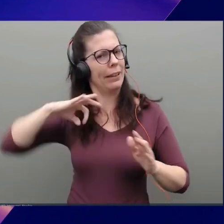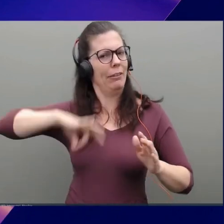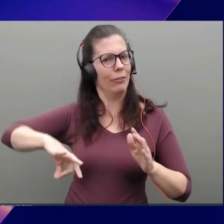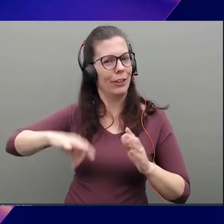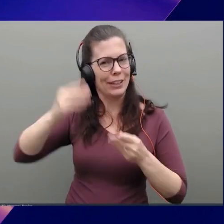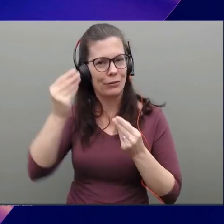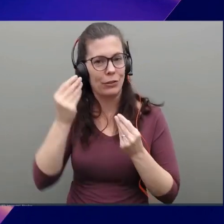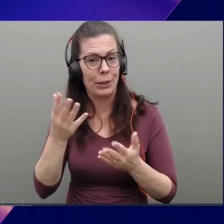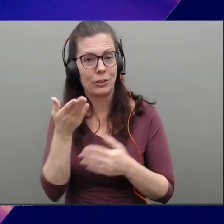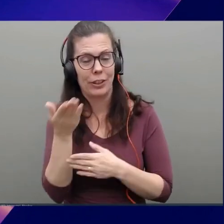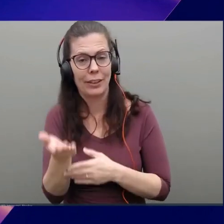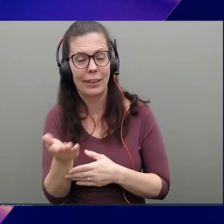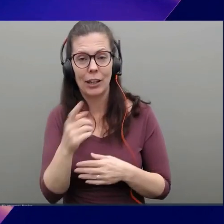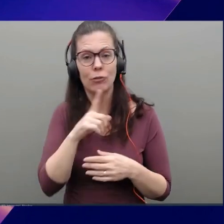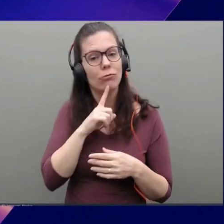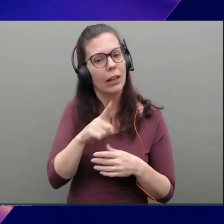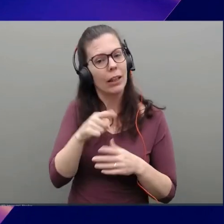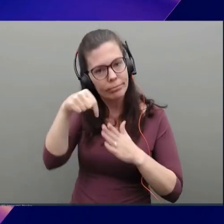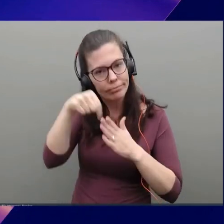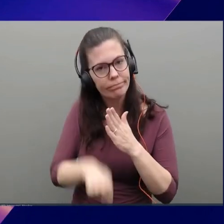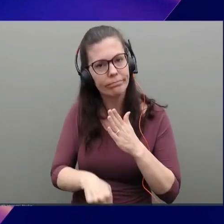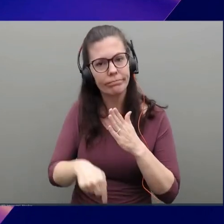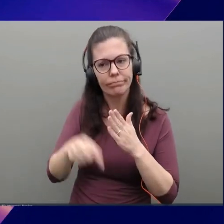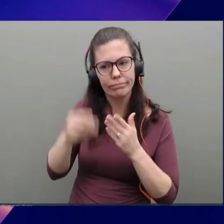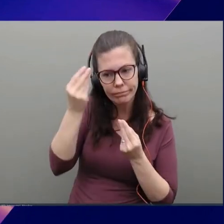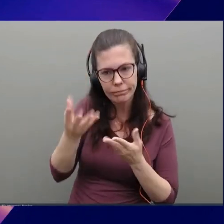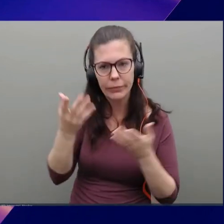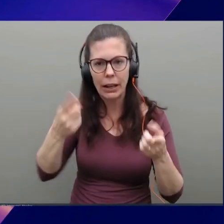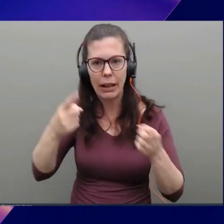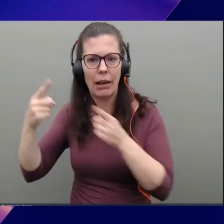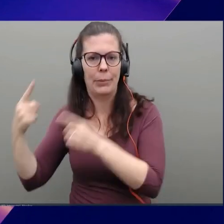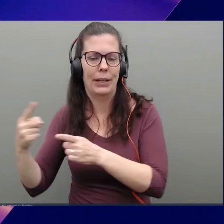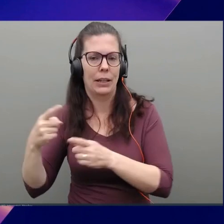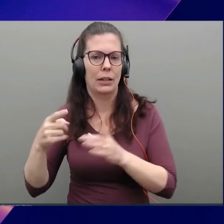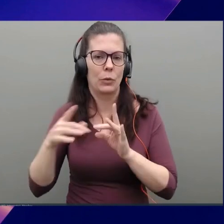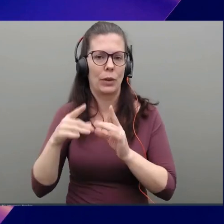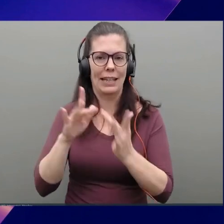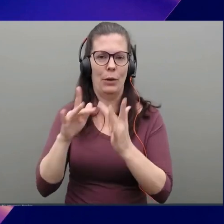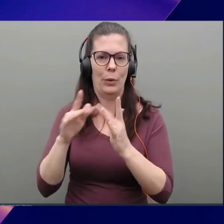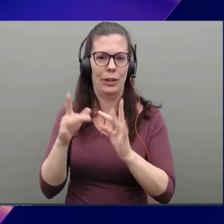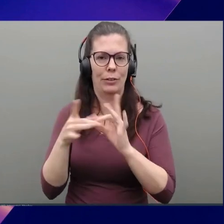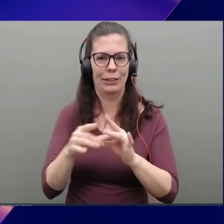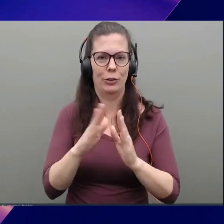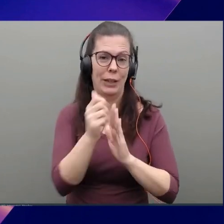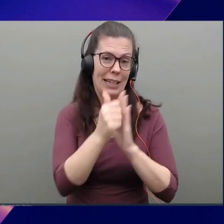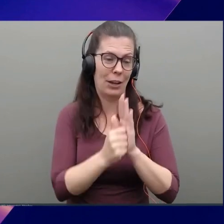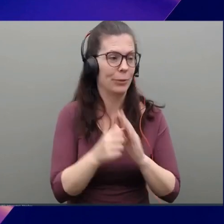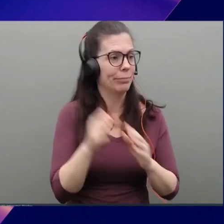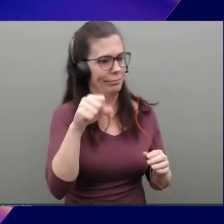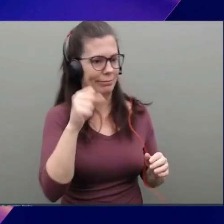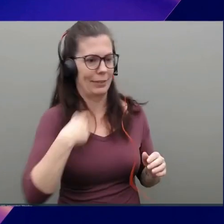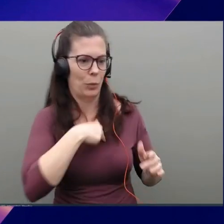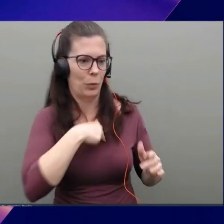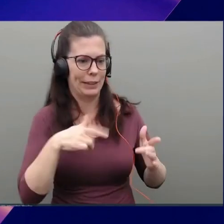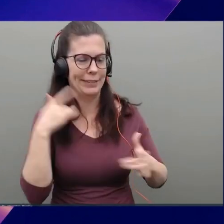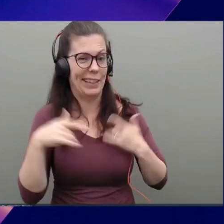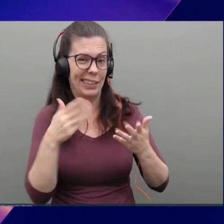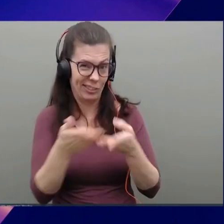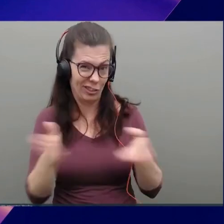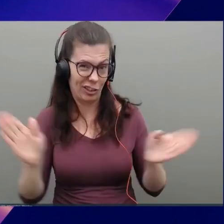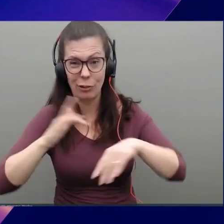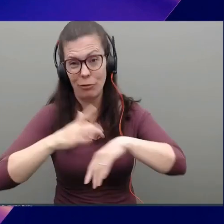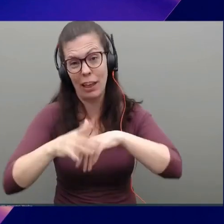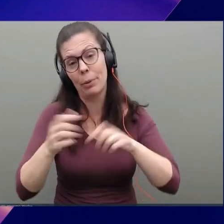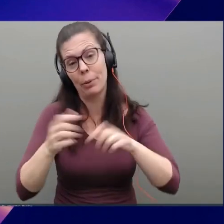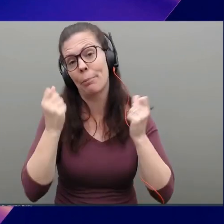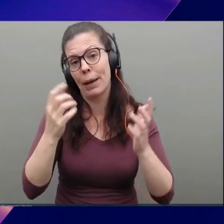really a deep insight into what exactly is going on with networking on my account. Yeah. We're excited. It's generally available. So, a lot of customers have said like,